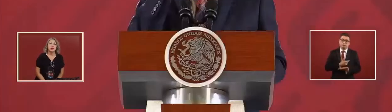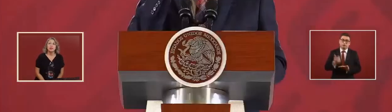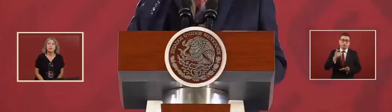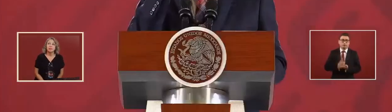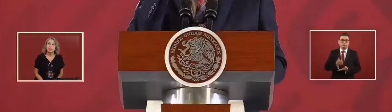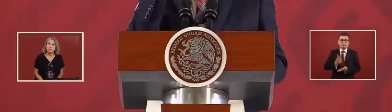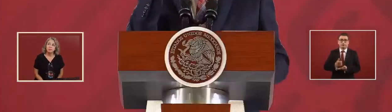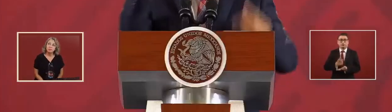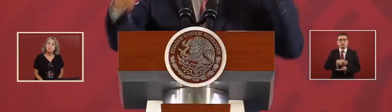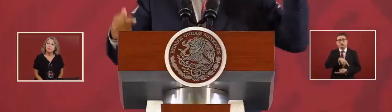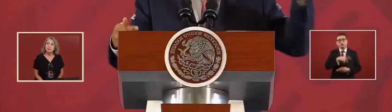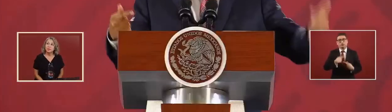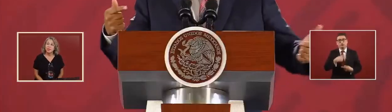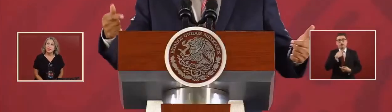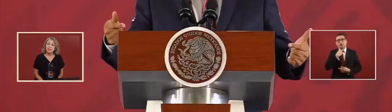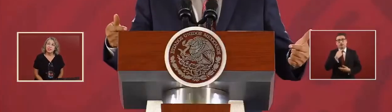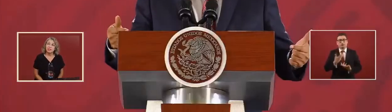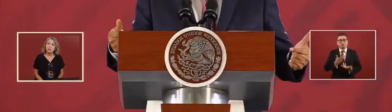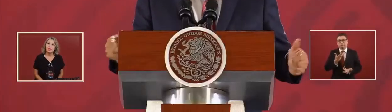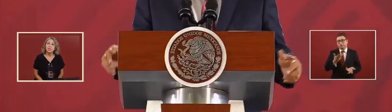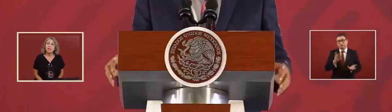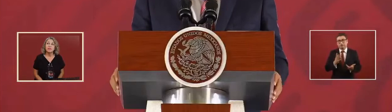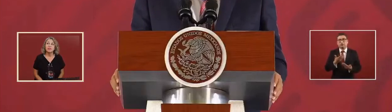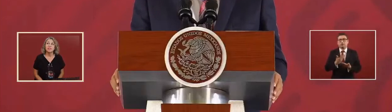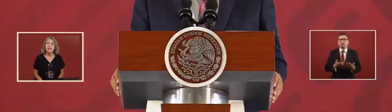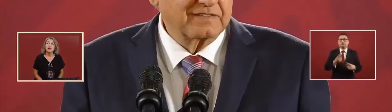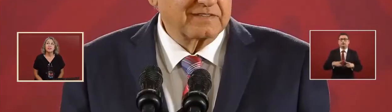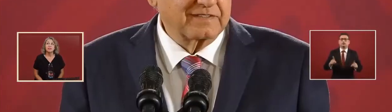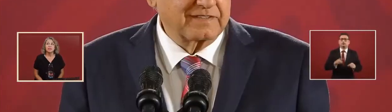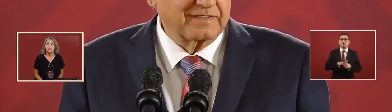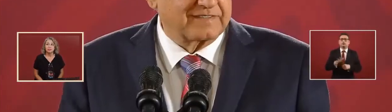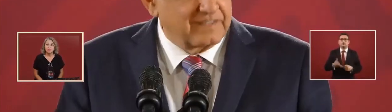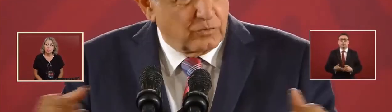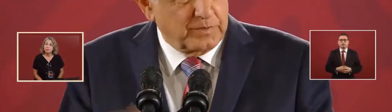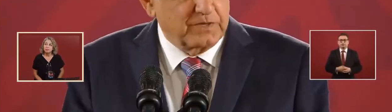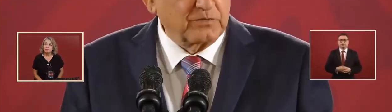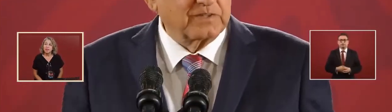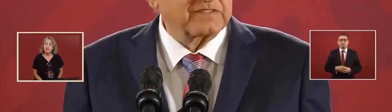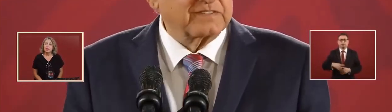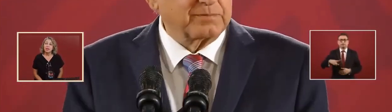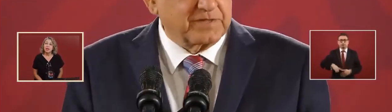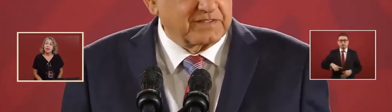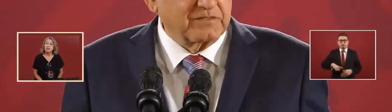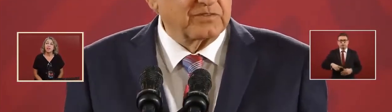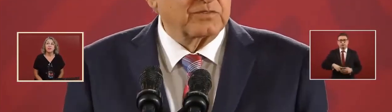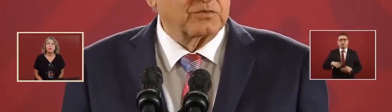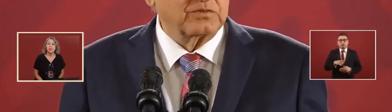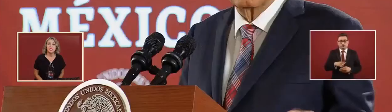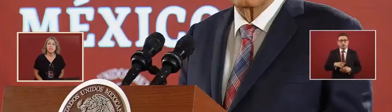So what's the difference now? That now the government is tightening its belt.